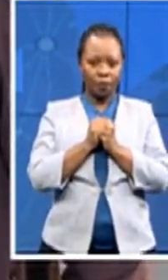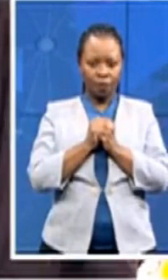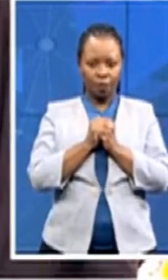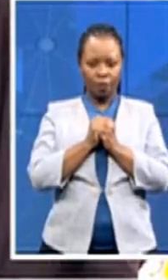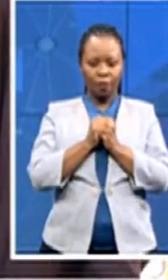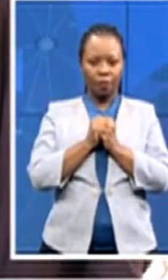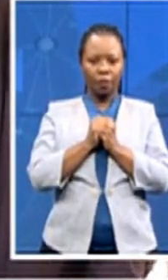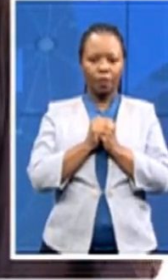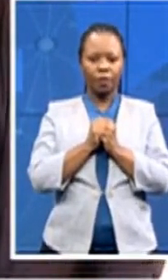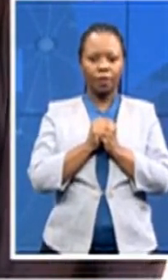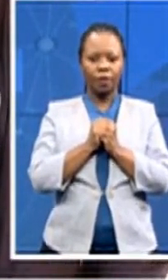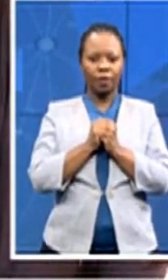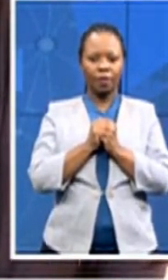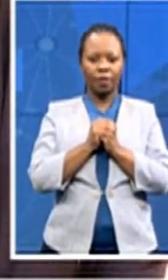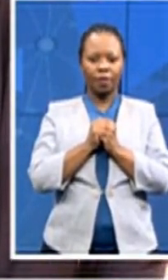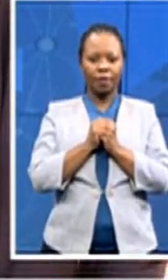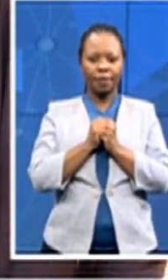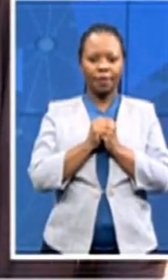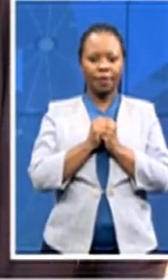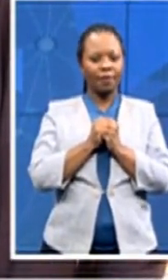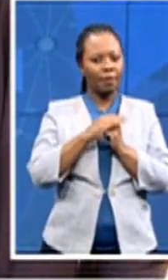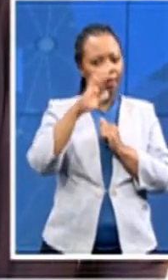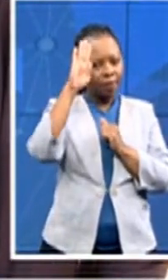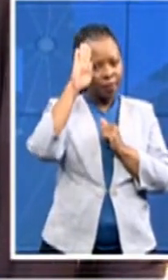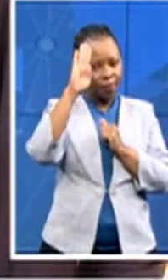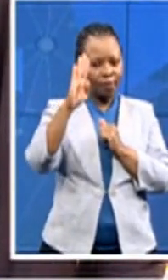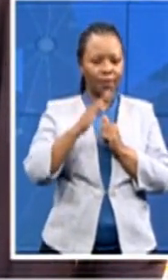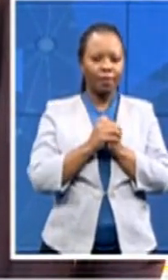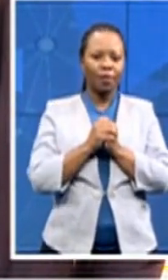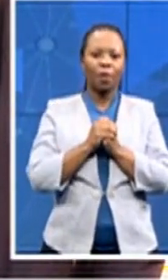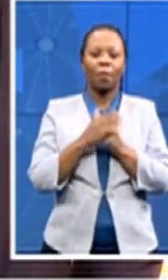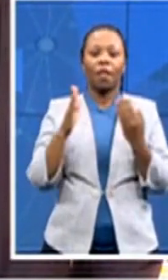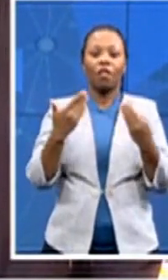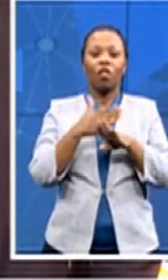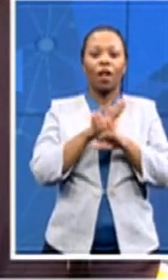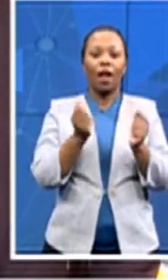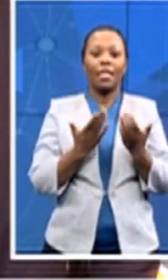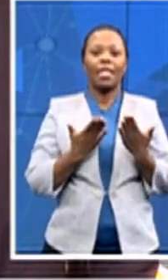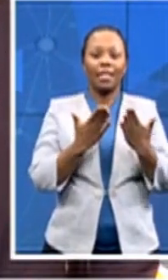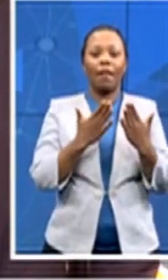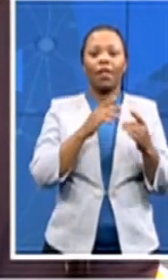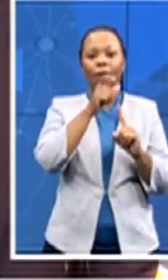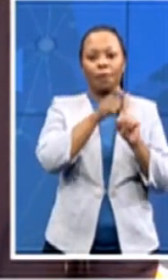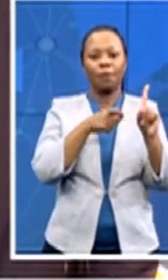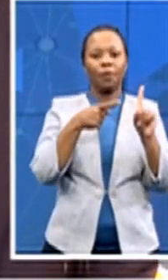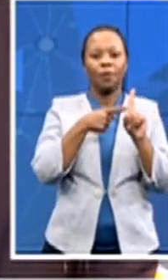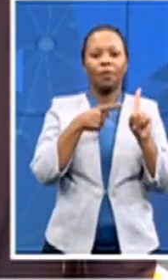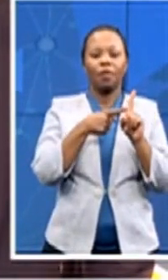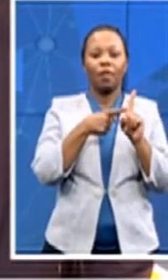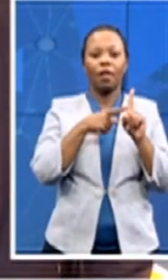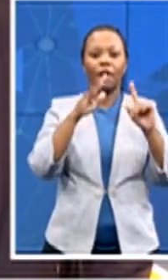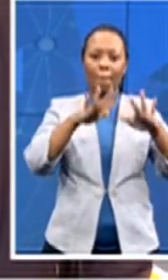he son boy all right the funeral service of the later member of parliament the deputy chief whip